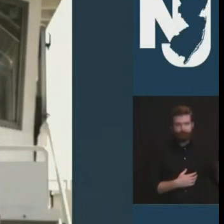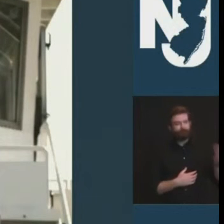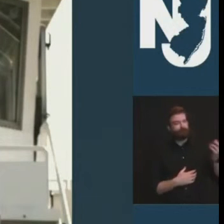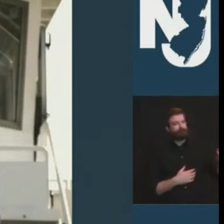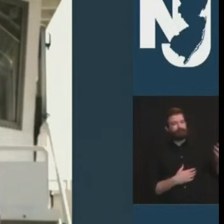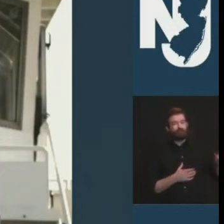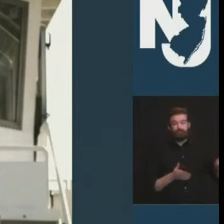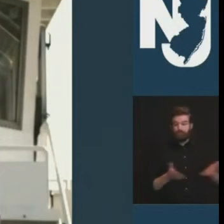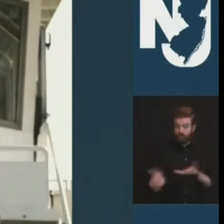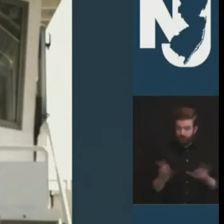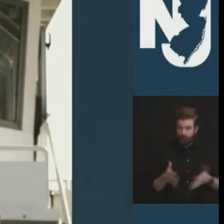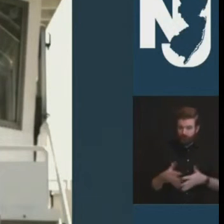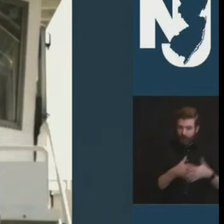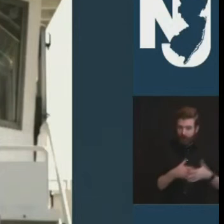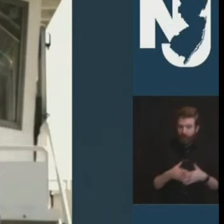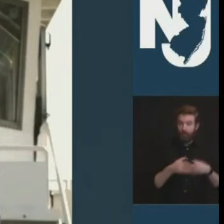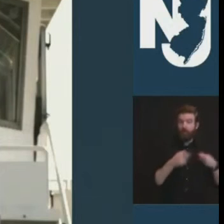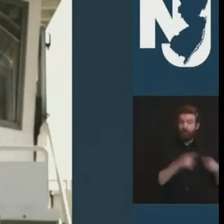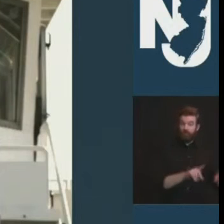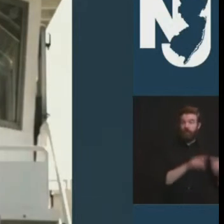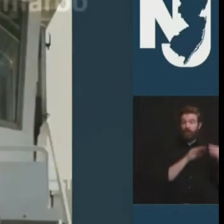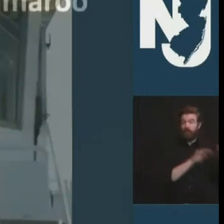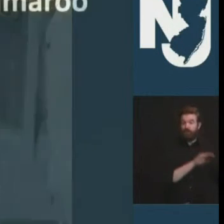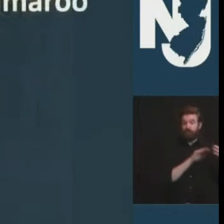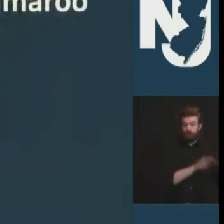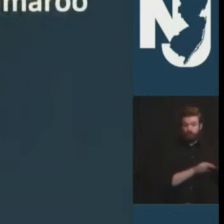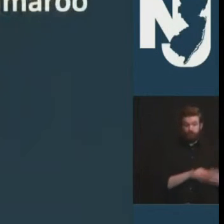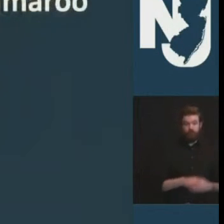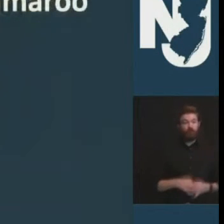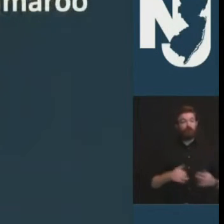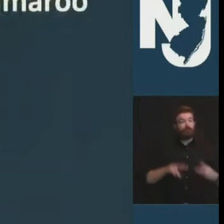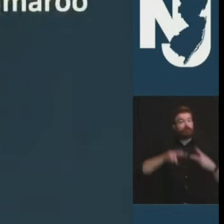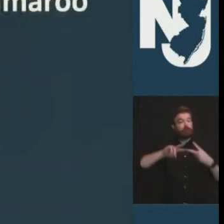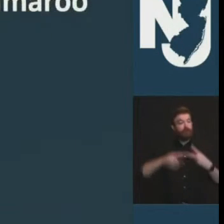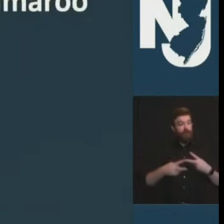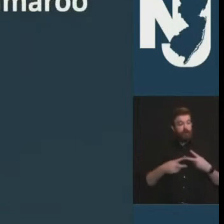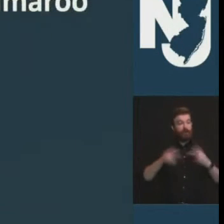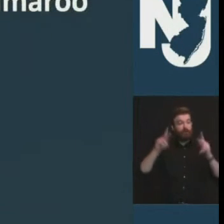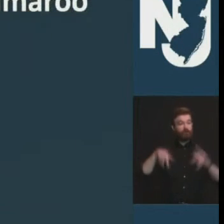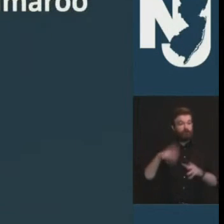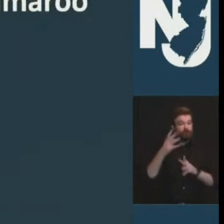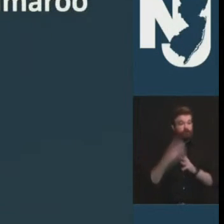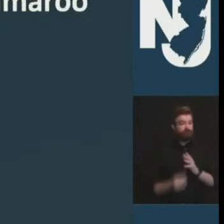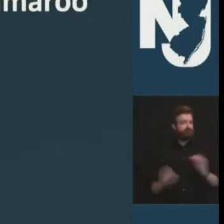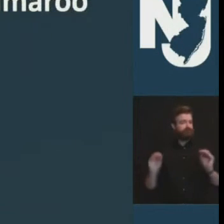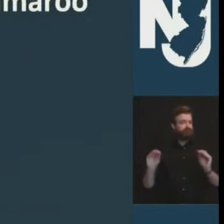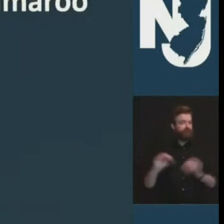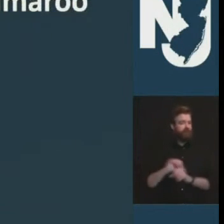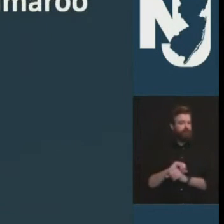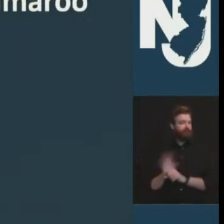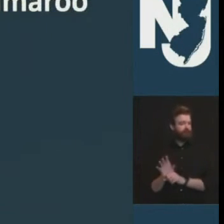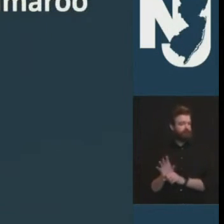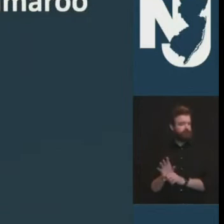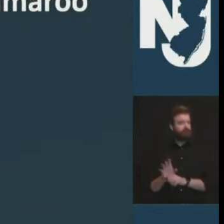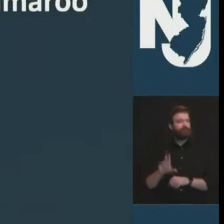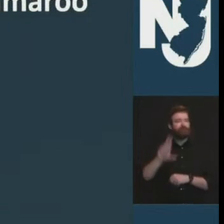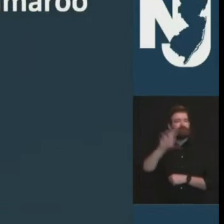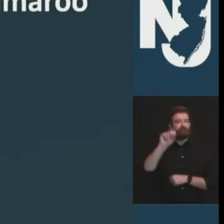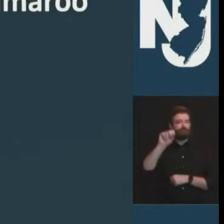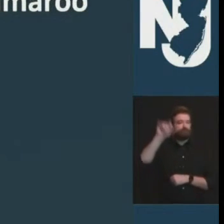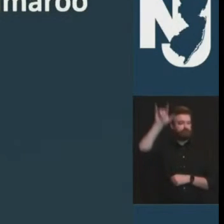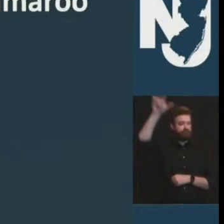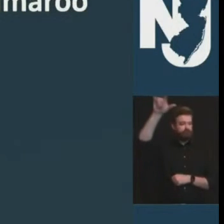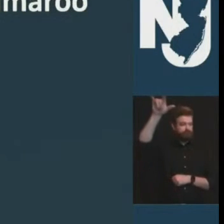nation and that brings me to a second passing this young man united states air force senior airman